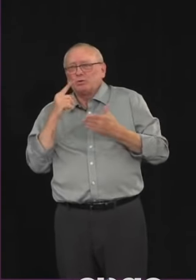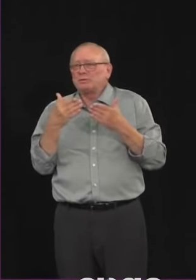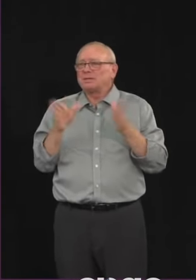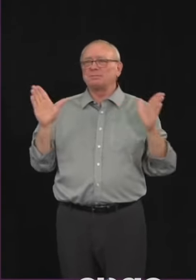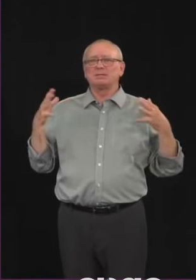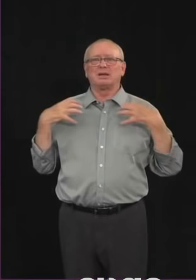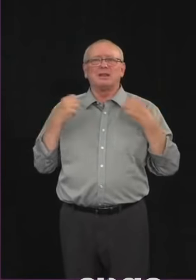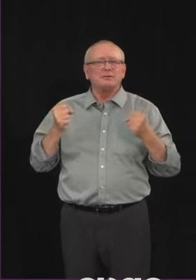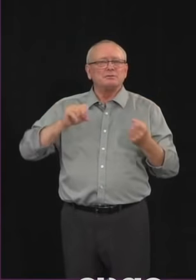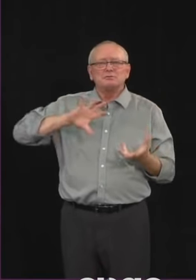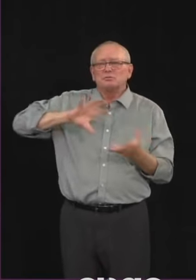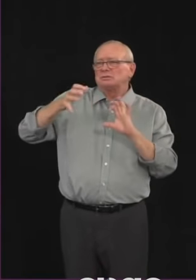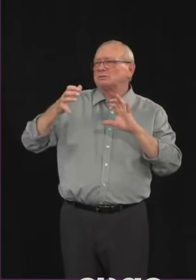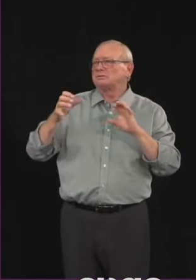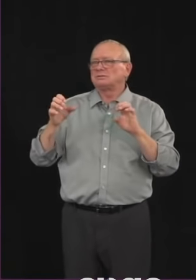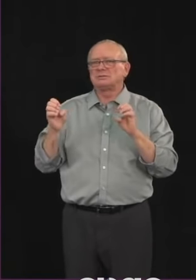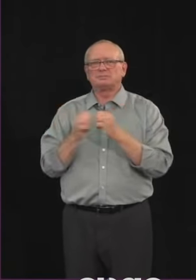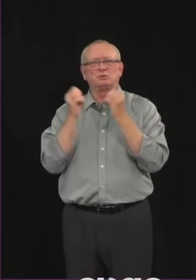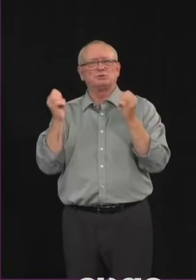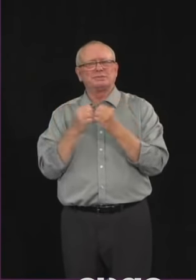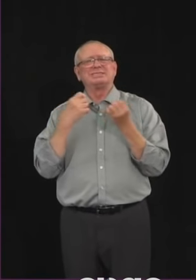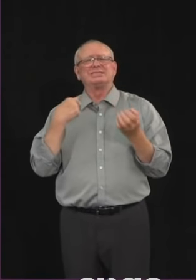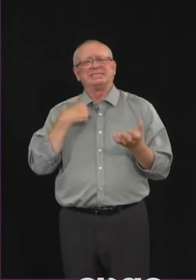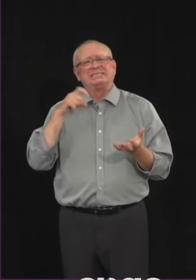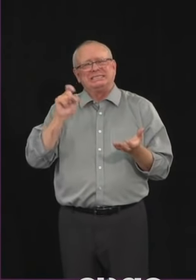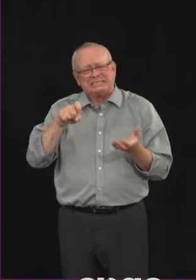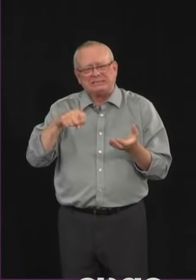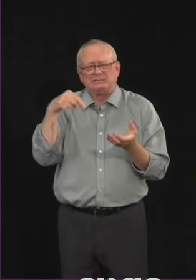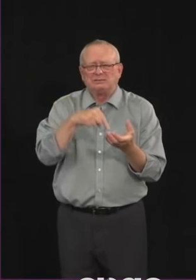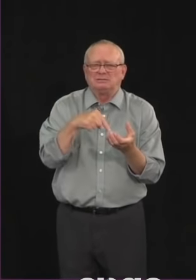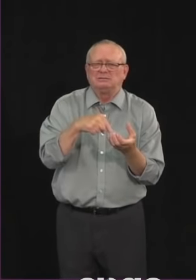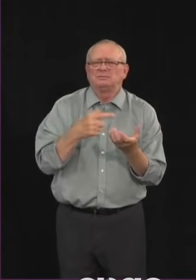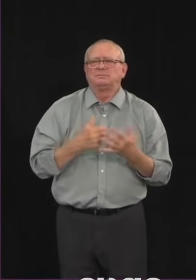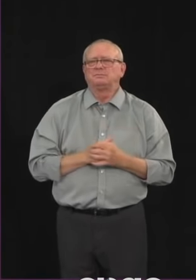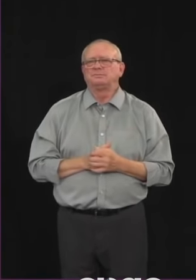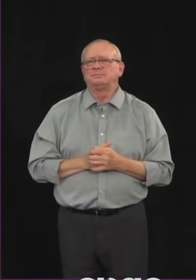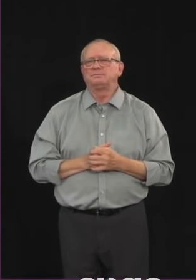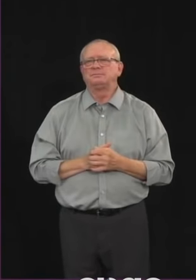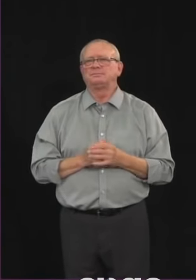Operator, can you please put through the next caller? Thank you. Sammy Hootis, Post Media.